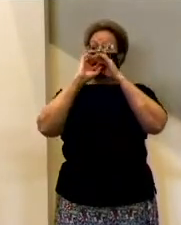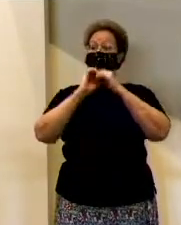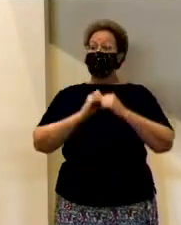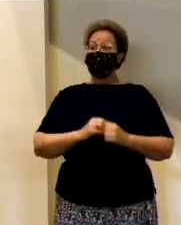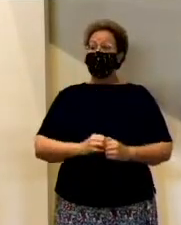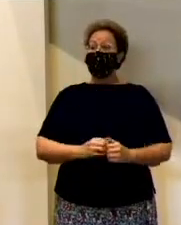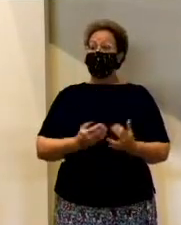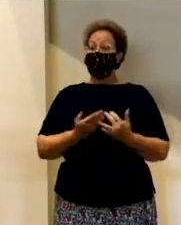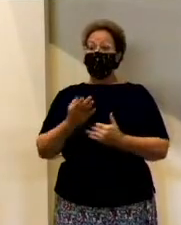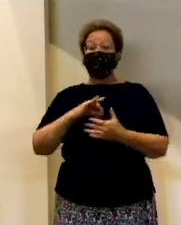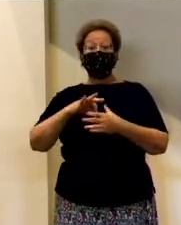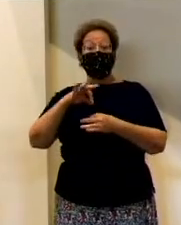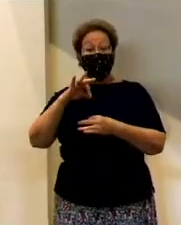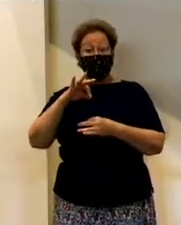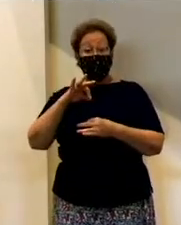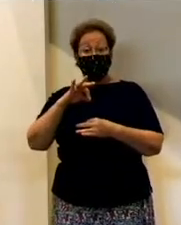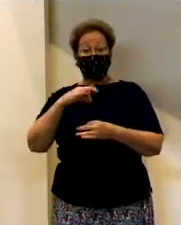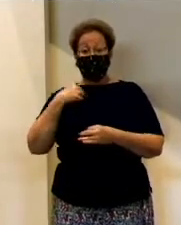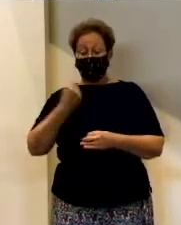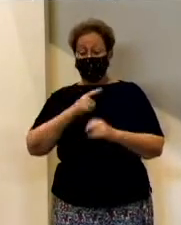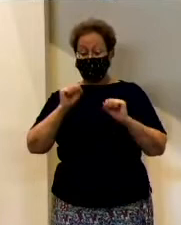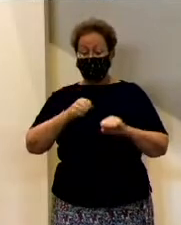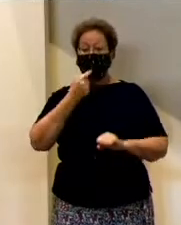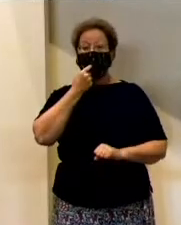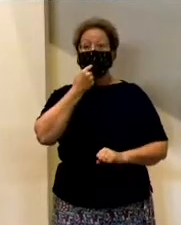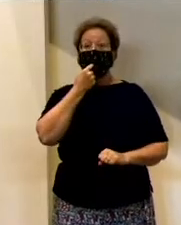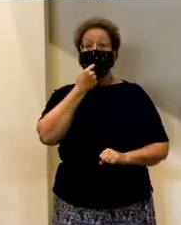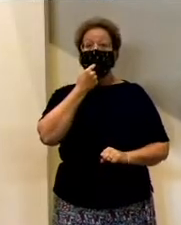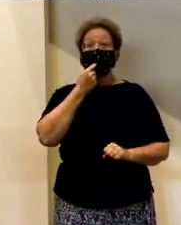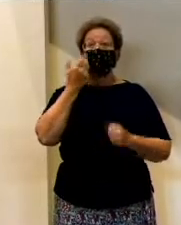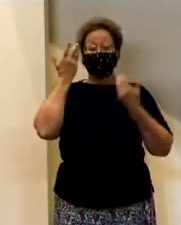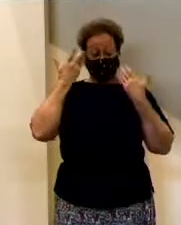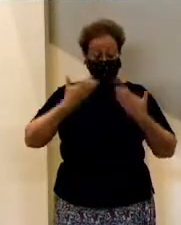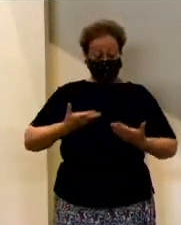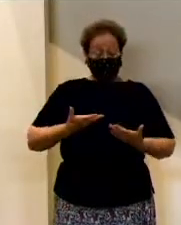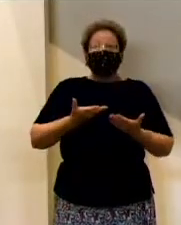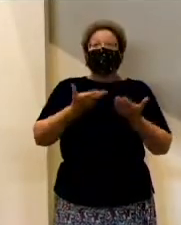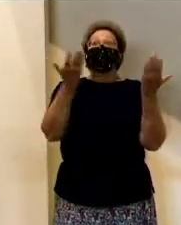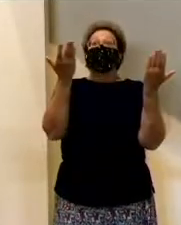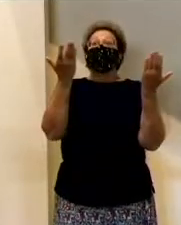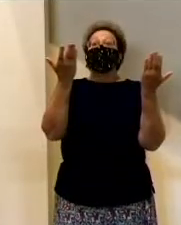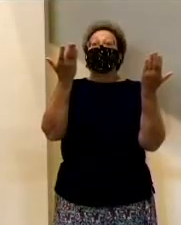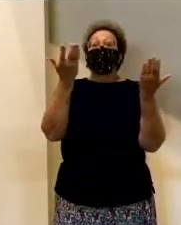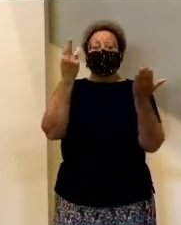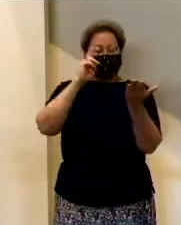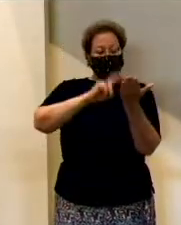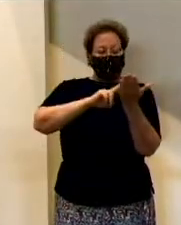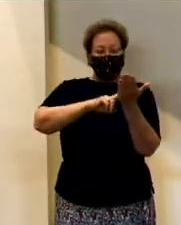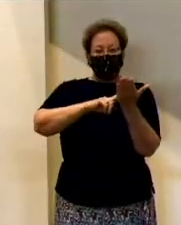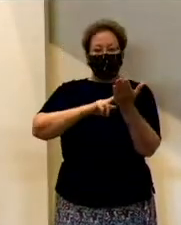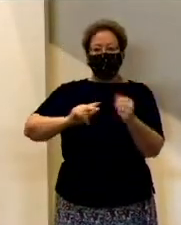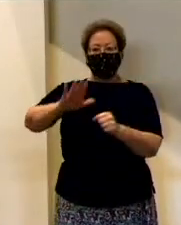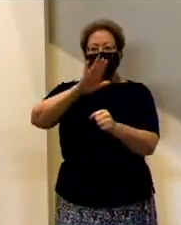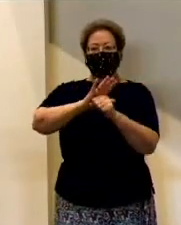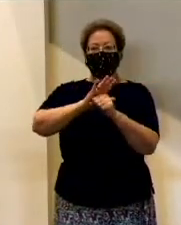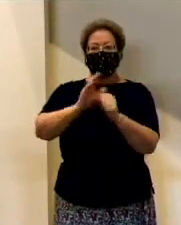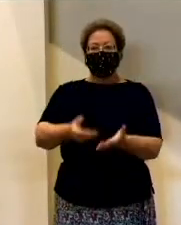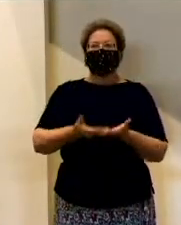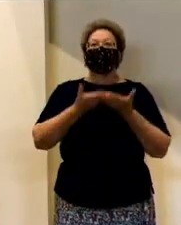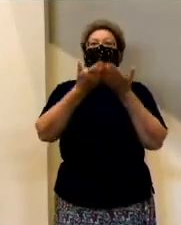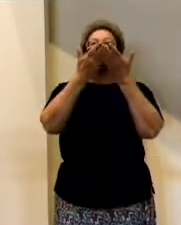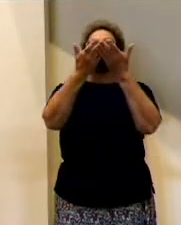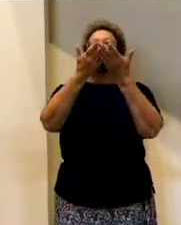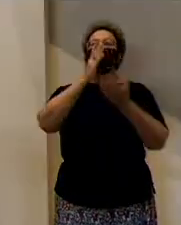us through the Holy Spirit, we can say to God, here I am, signed, sealed, and delivered. I'm yours.